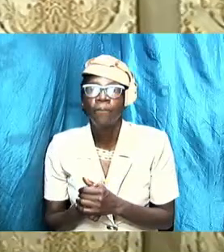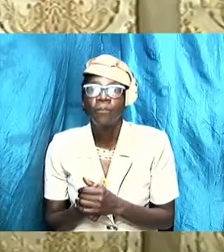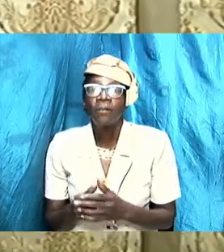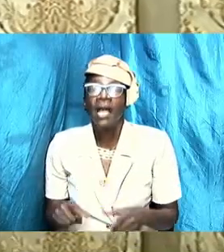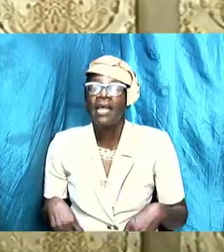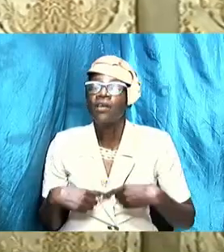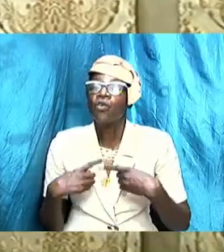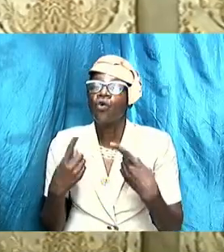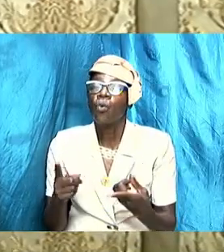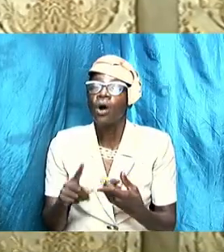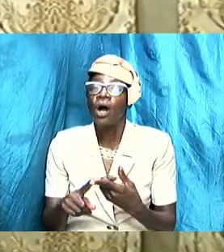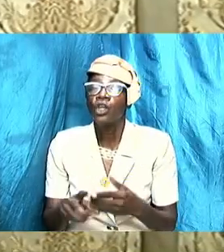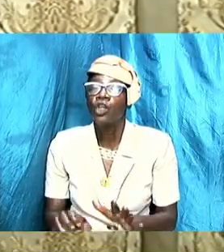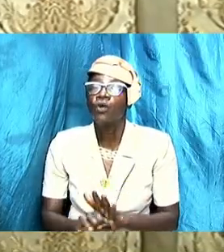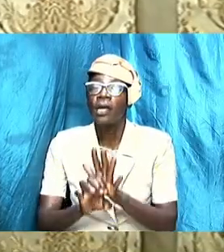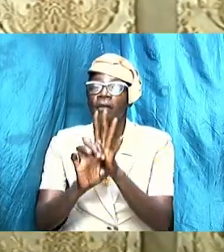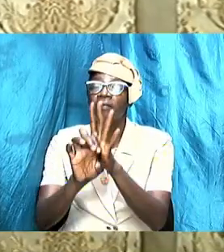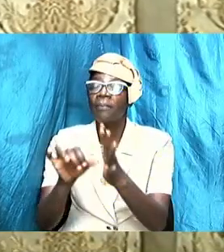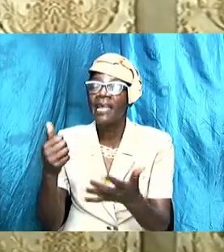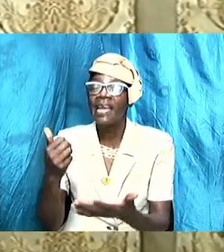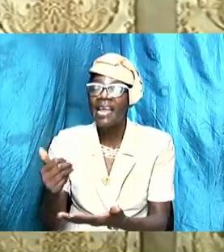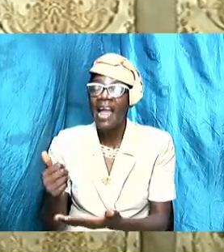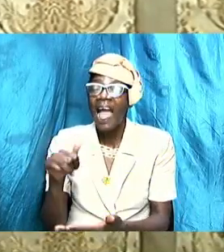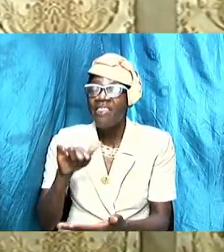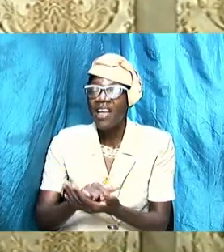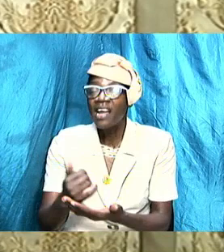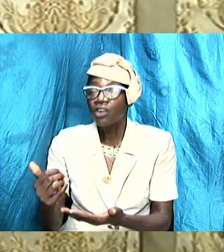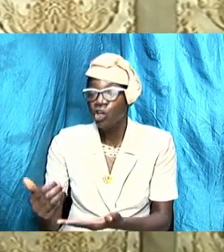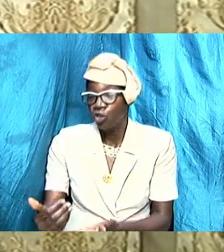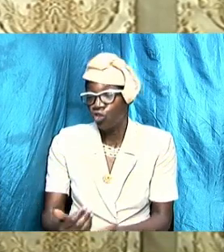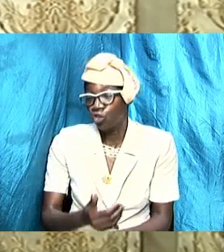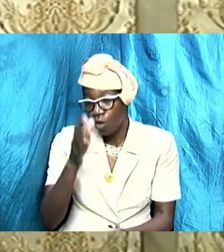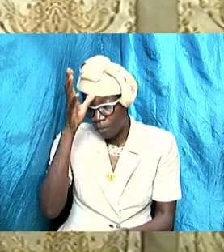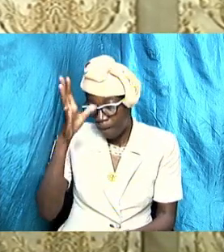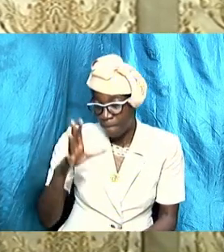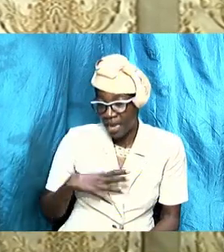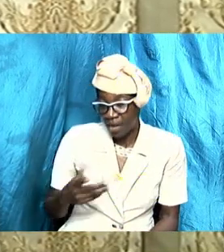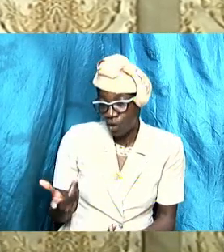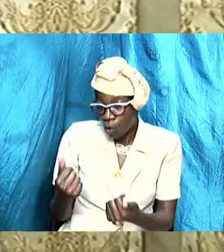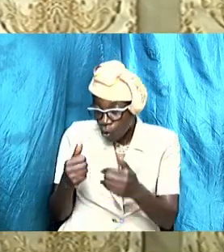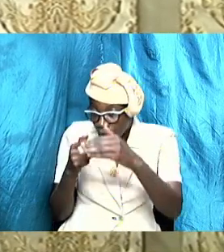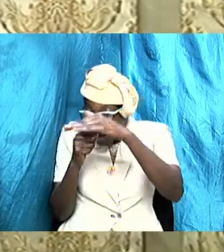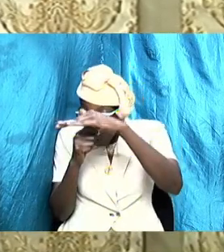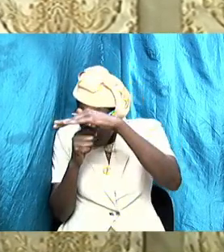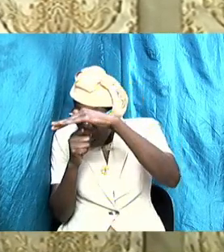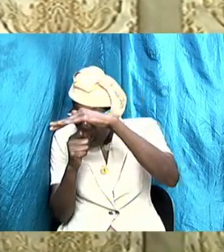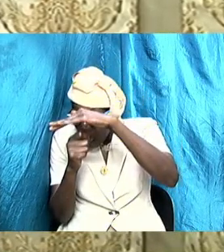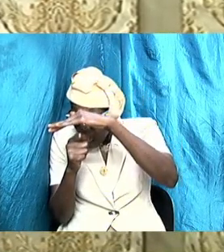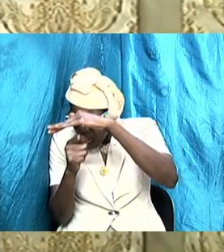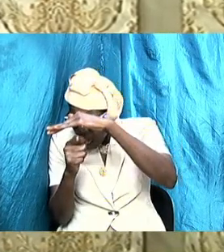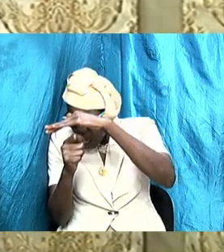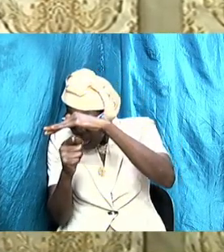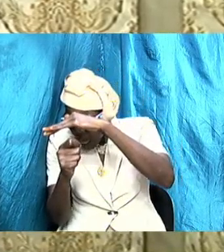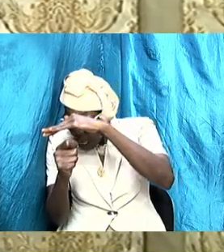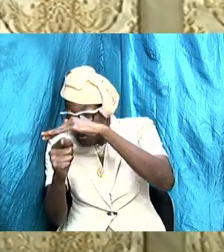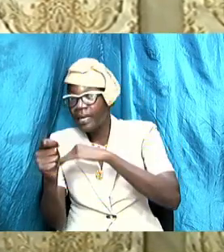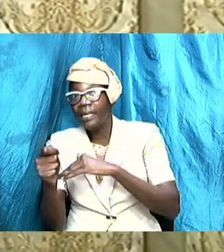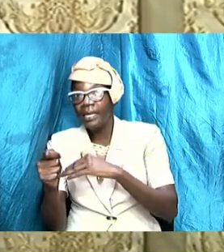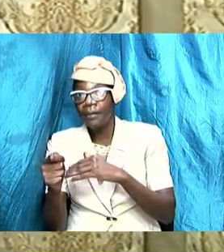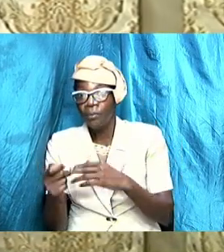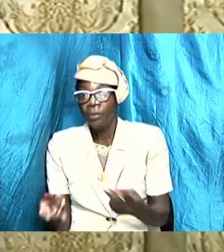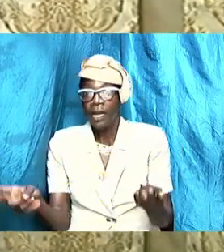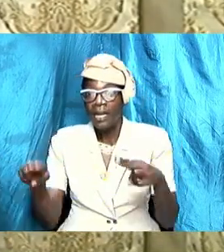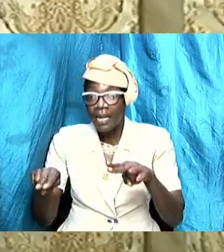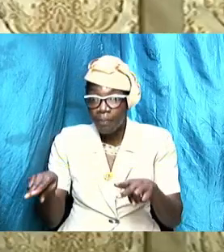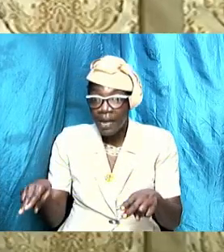on to explain that certain men were crepting unaware it was happening right there in the